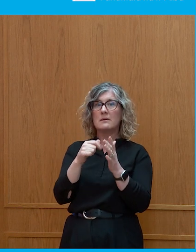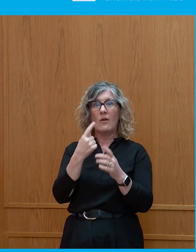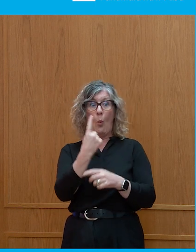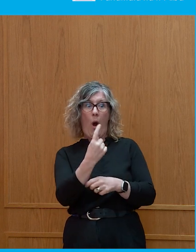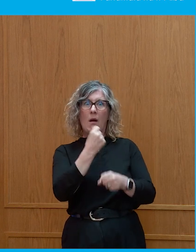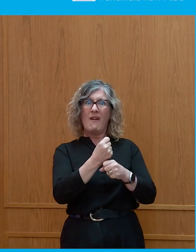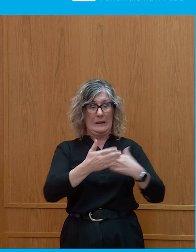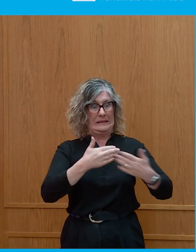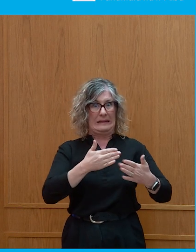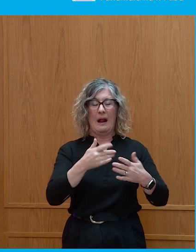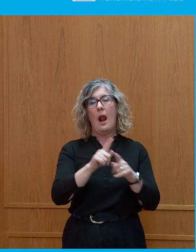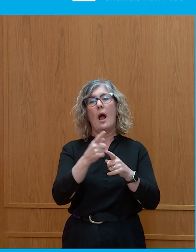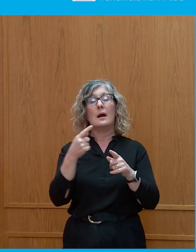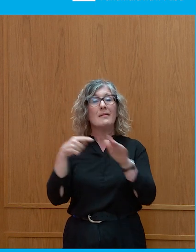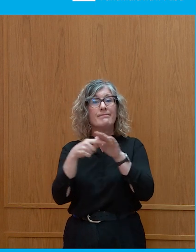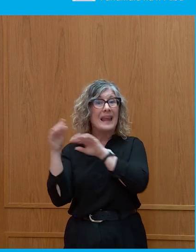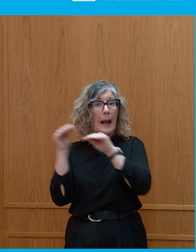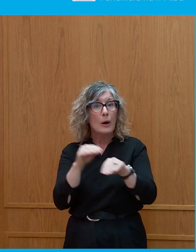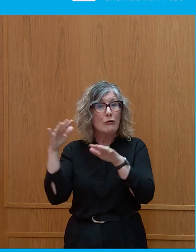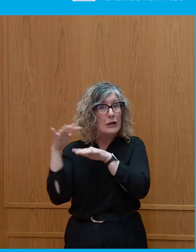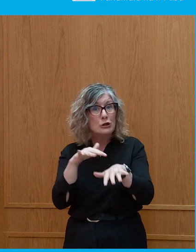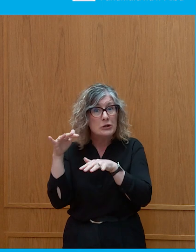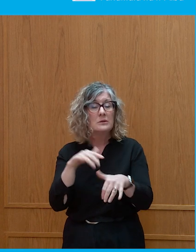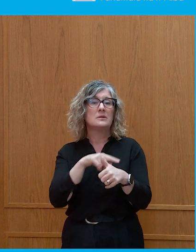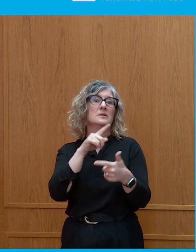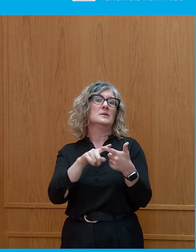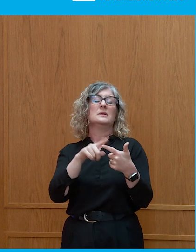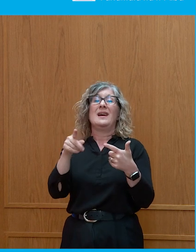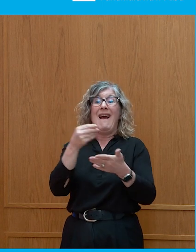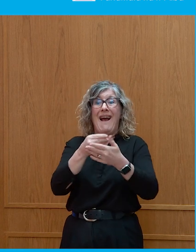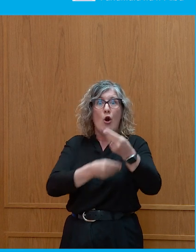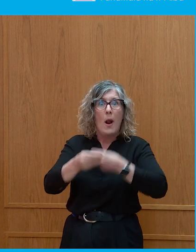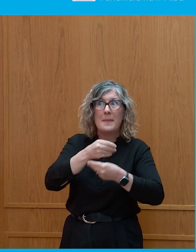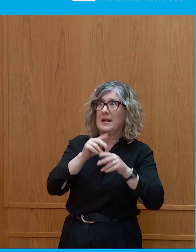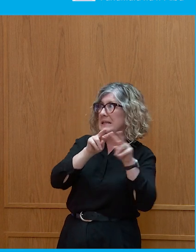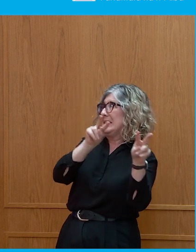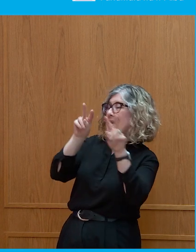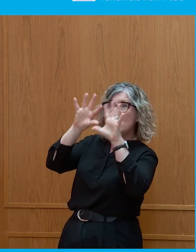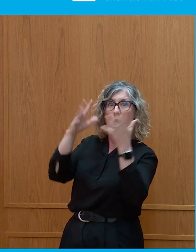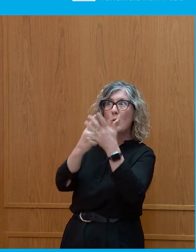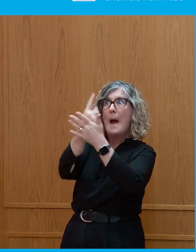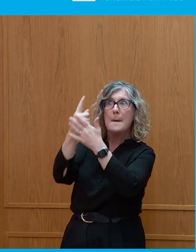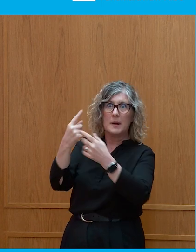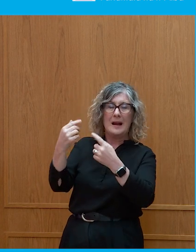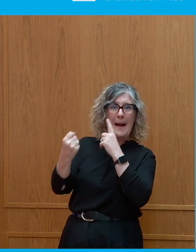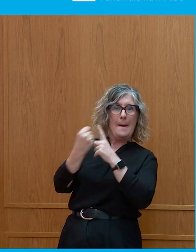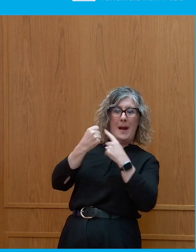the economy, but drawing from global patterns as well. So, yes, COVID really mattered and it was striking